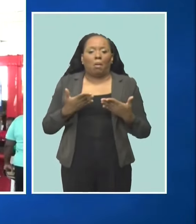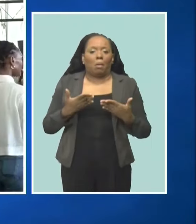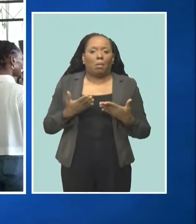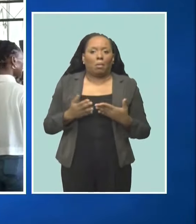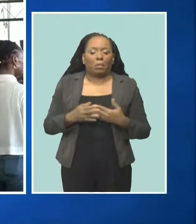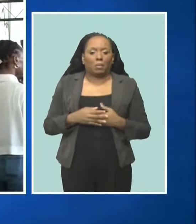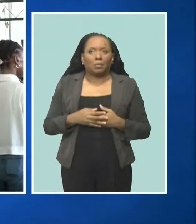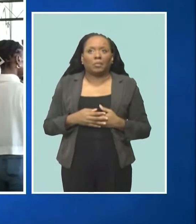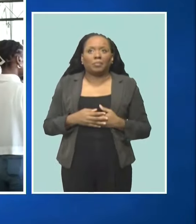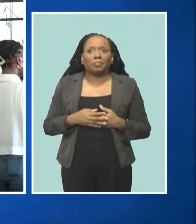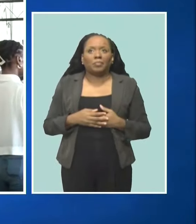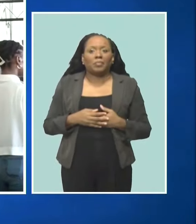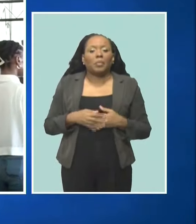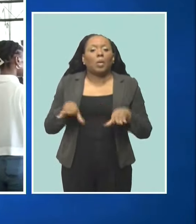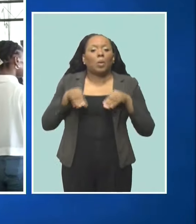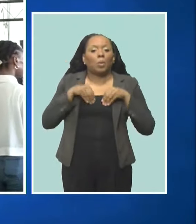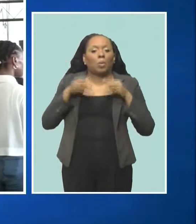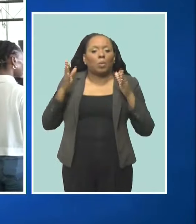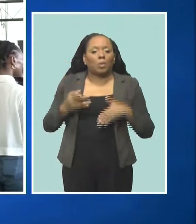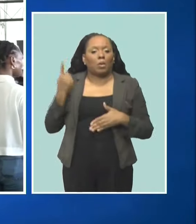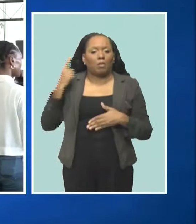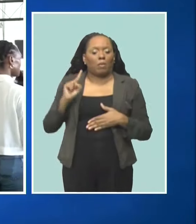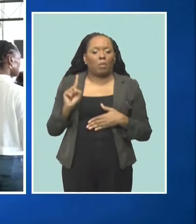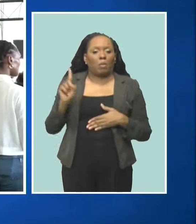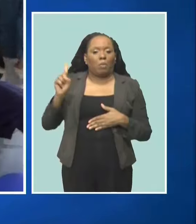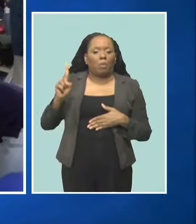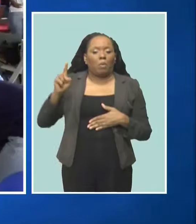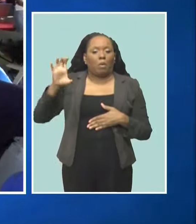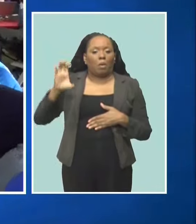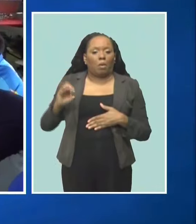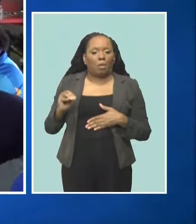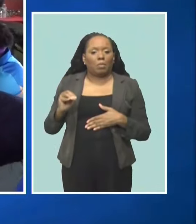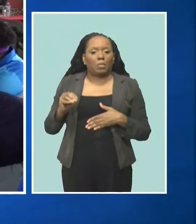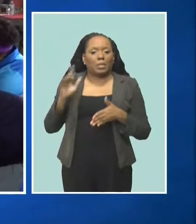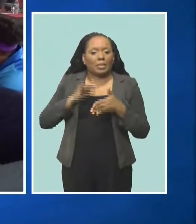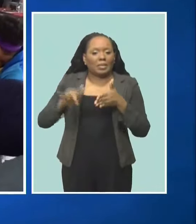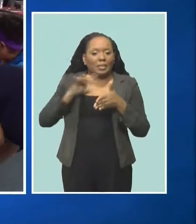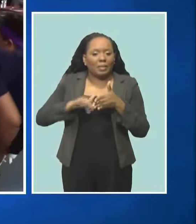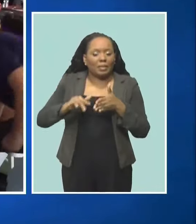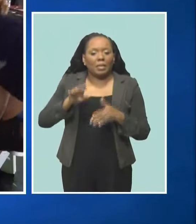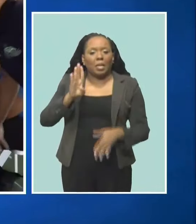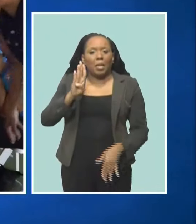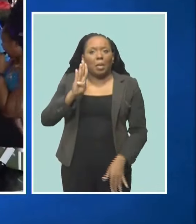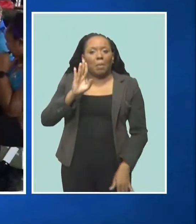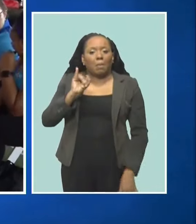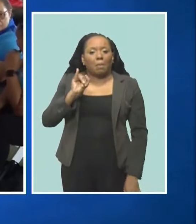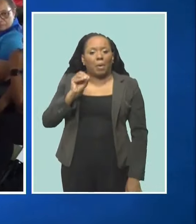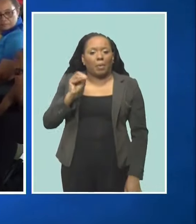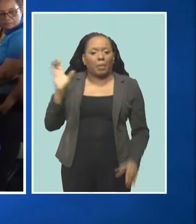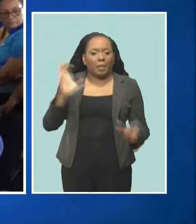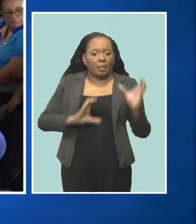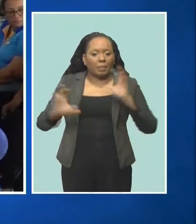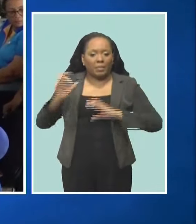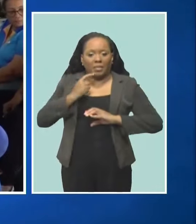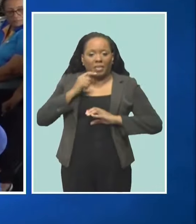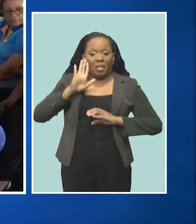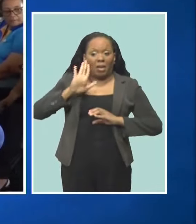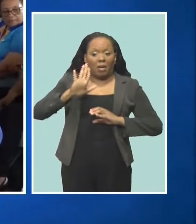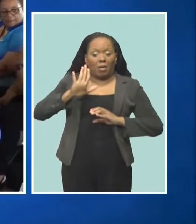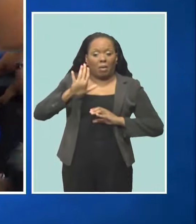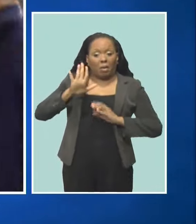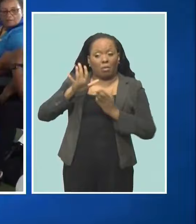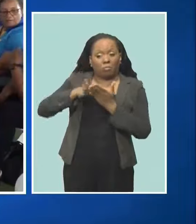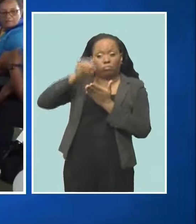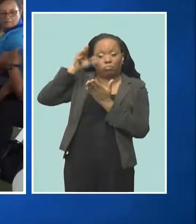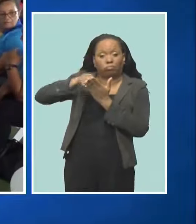Well, owner of Divine Skin, Amanda Marshall, who is studying biochemistry, says she is transferring the knowledge and skills